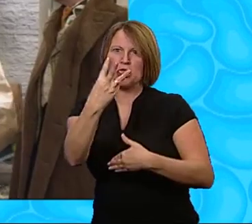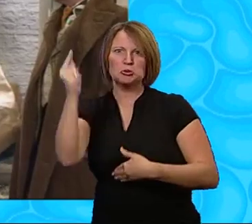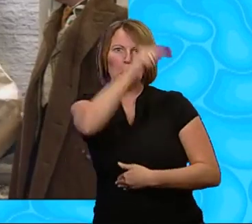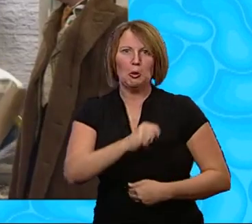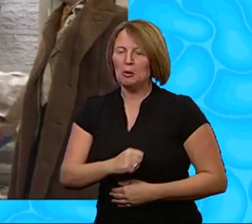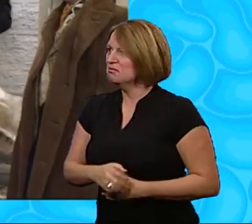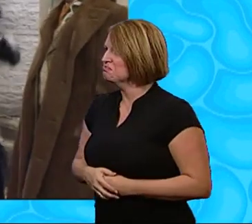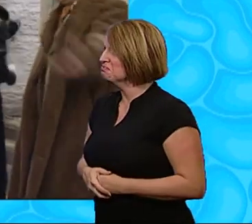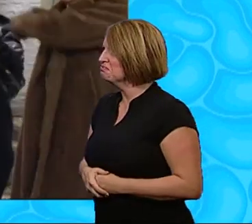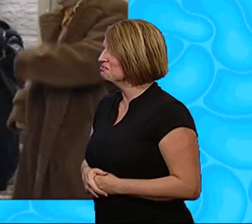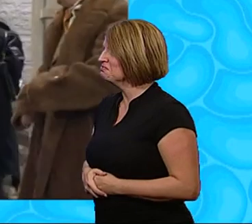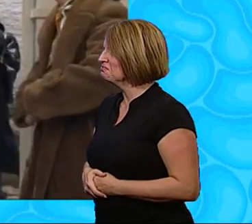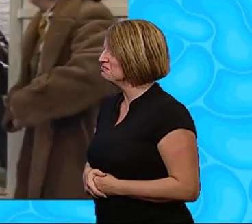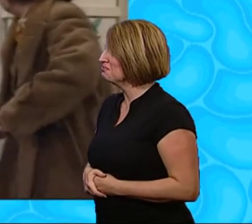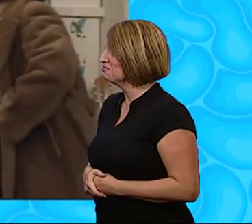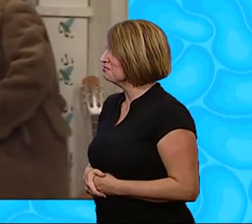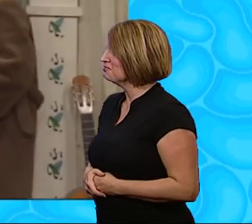ha ha ha Oh, ha